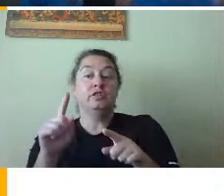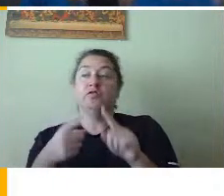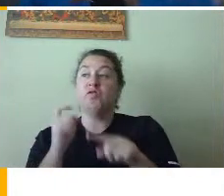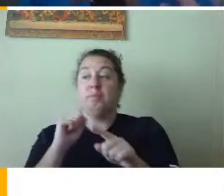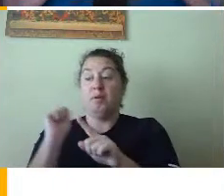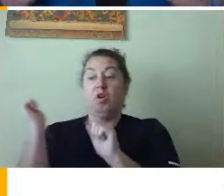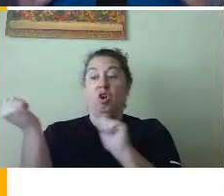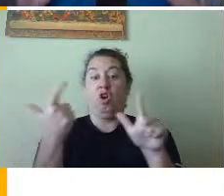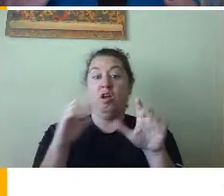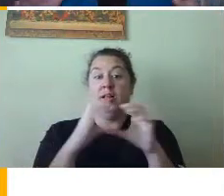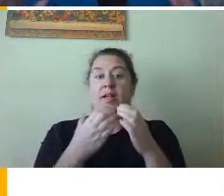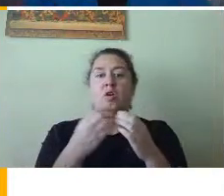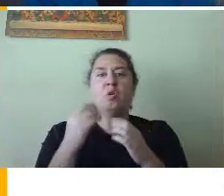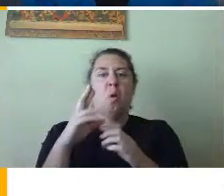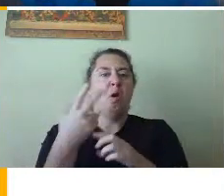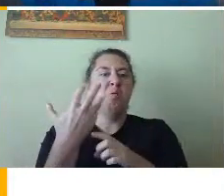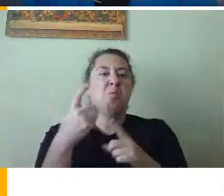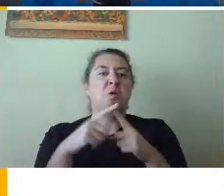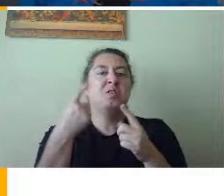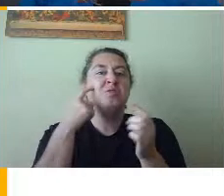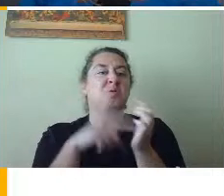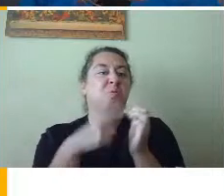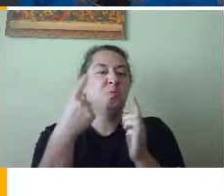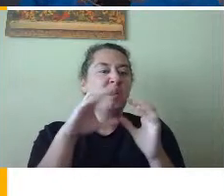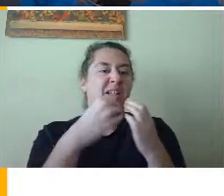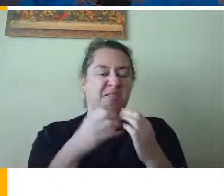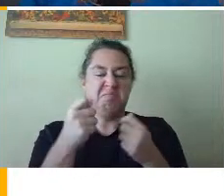class if there's many that you're trying to sort through.